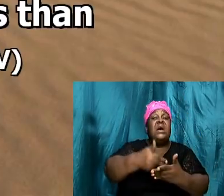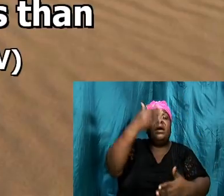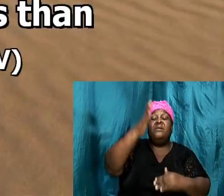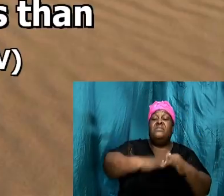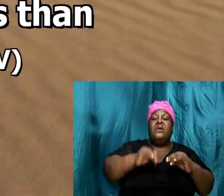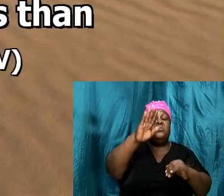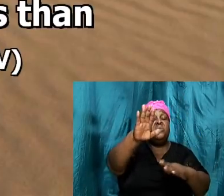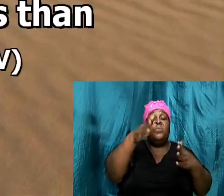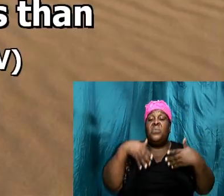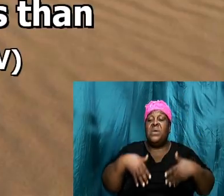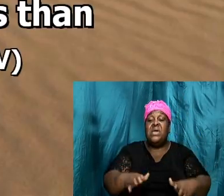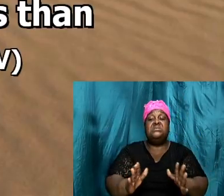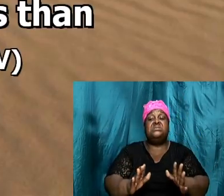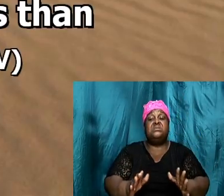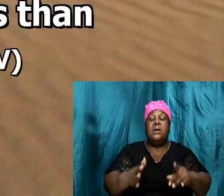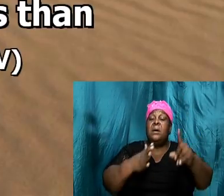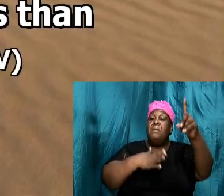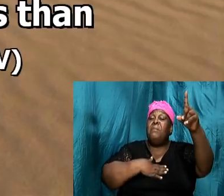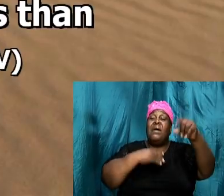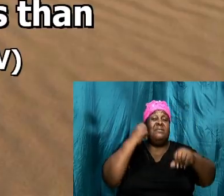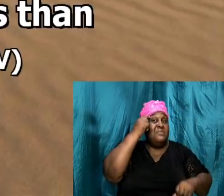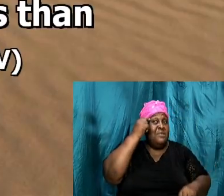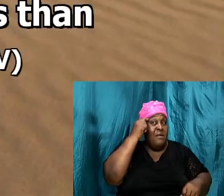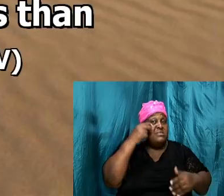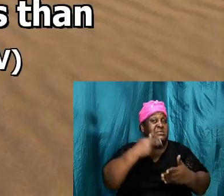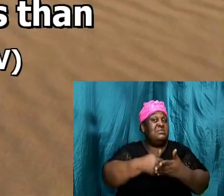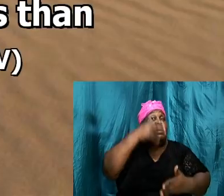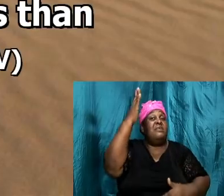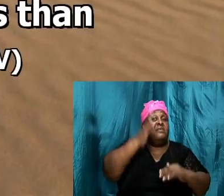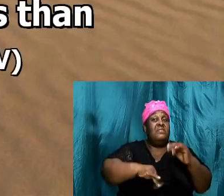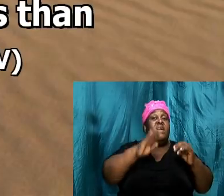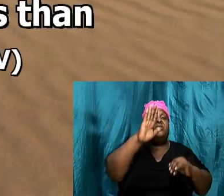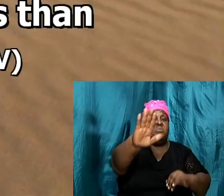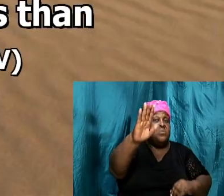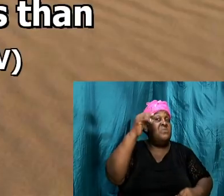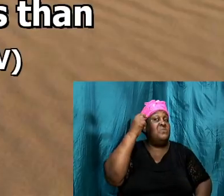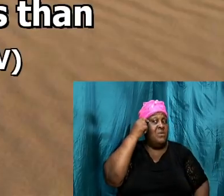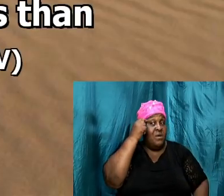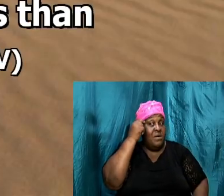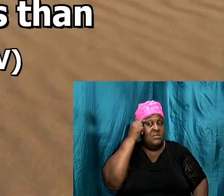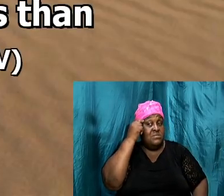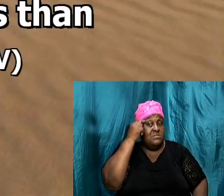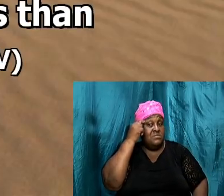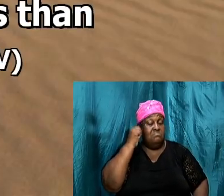ways glory and my thoughts higher than your thoughts